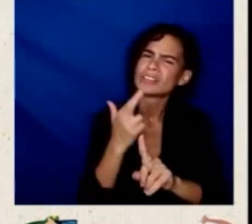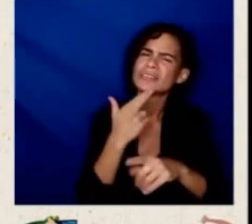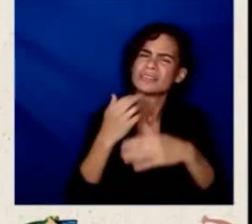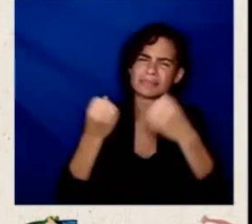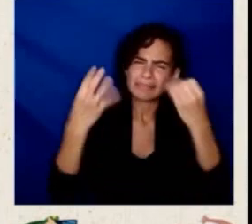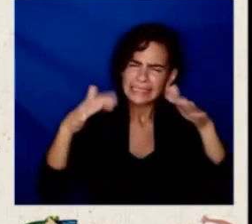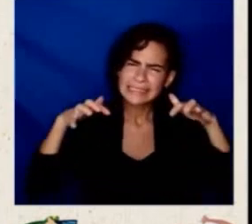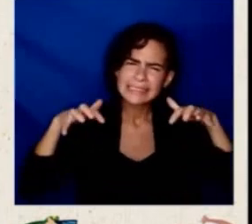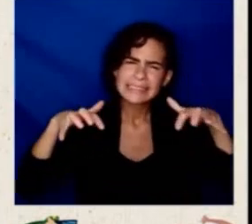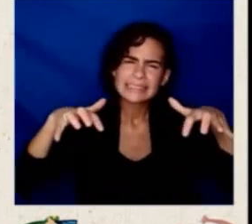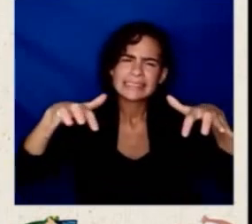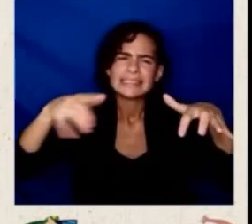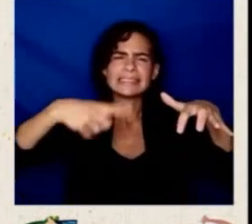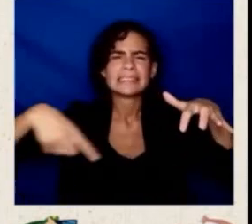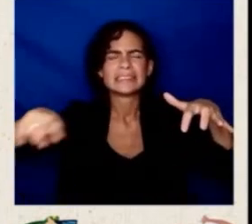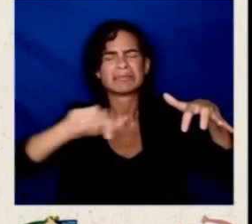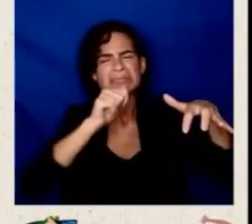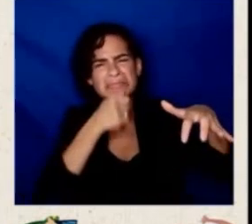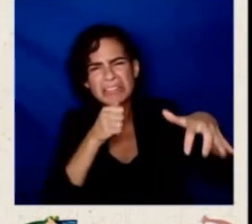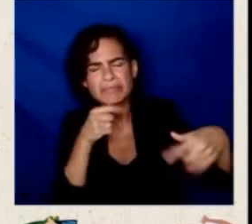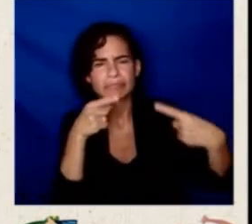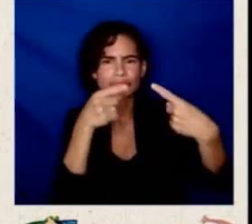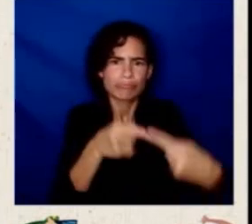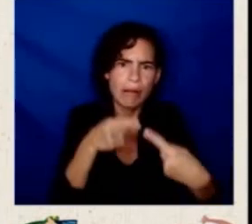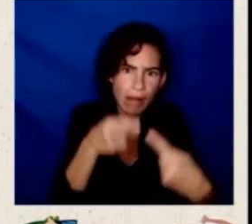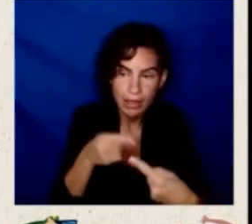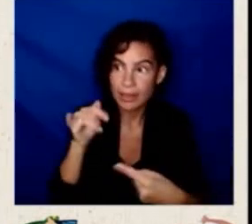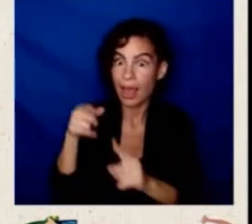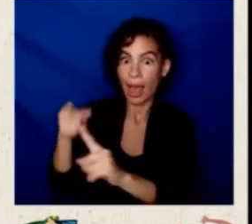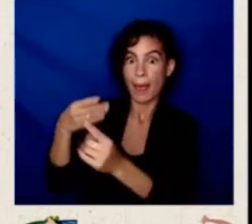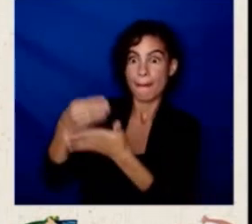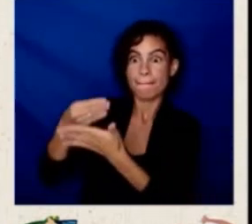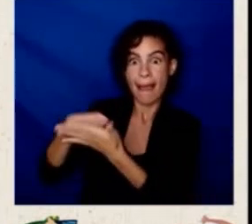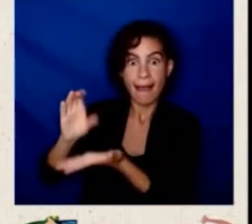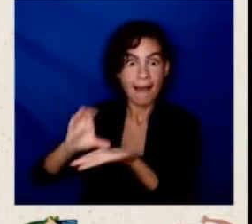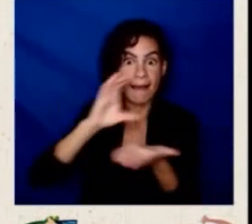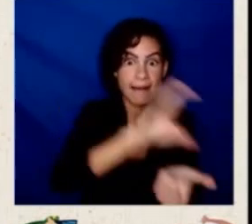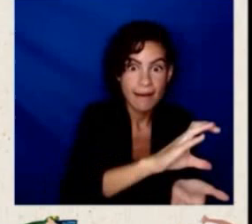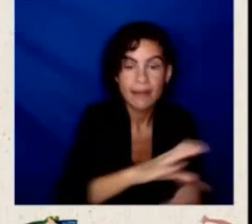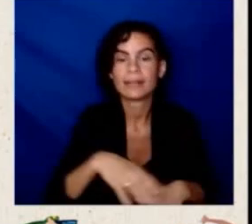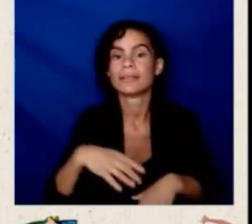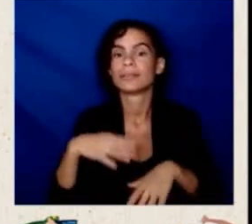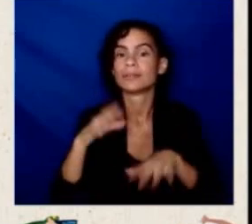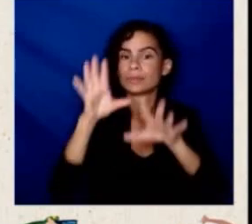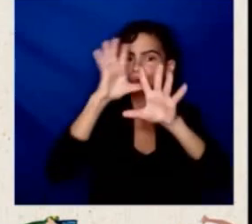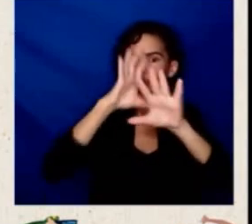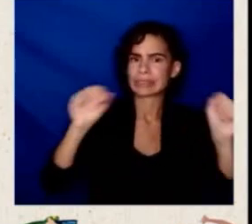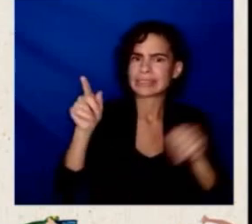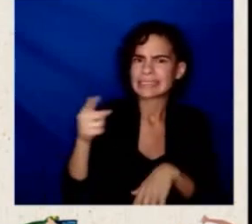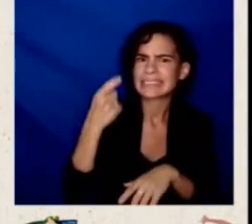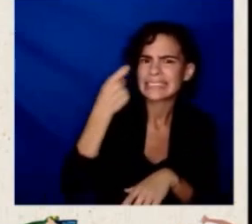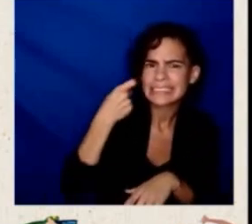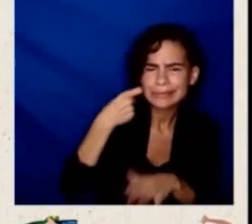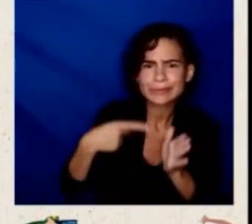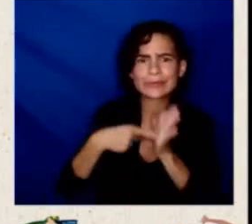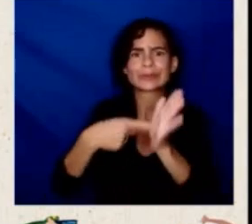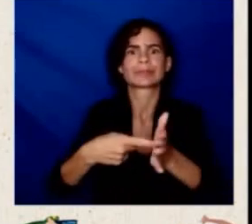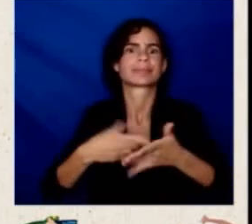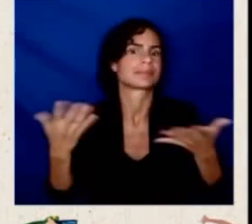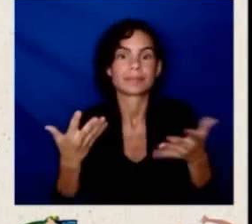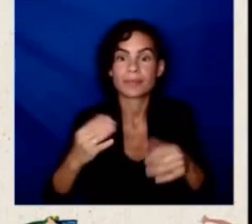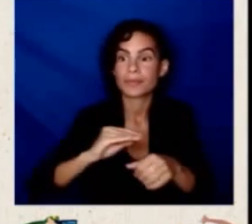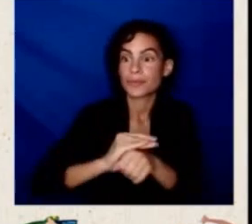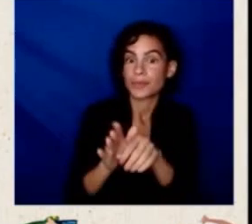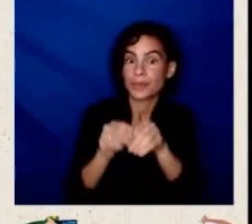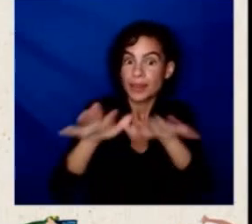And importantly, COVID Idol, which the president just talked about his COVID action plan. We know how important it is to get vaccination rates